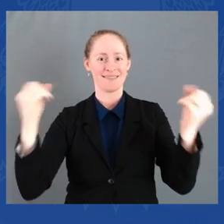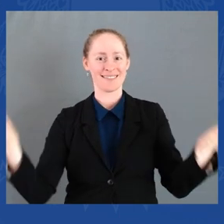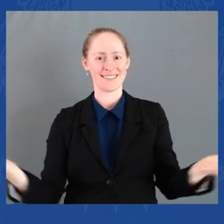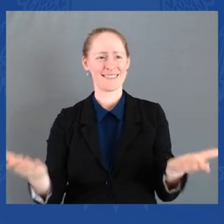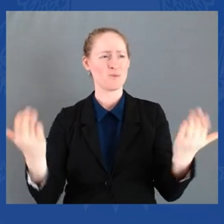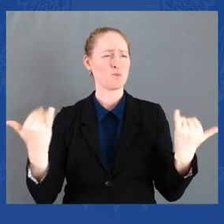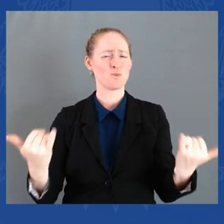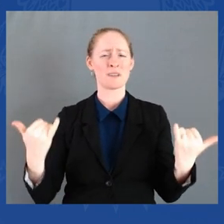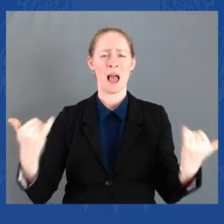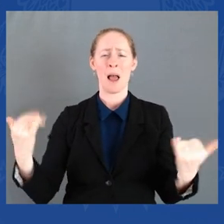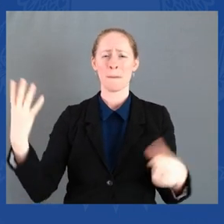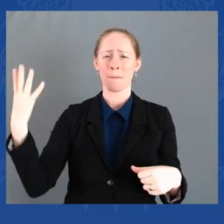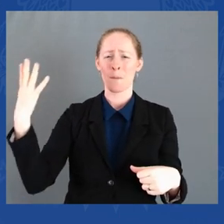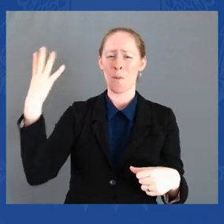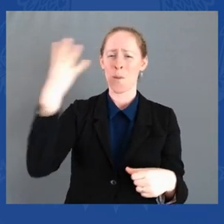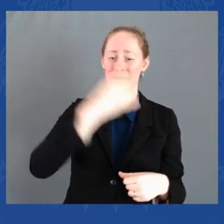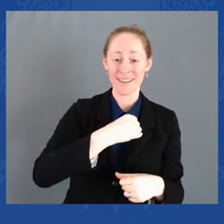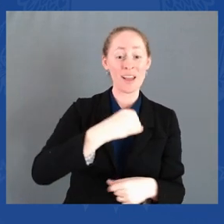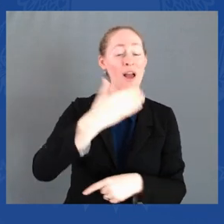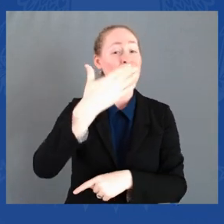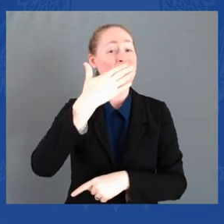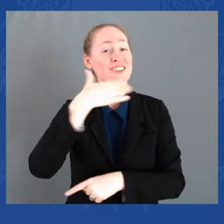everyone. Good afternoon.